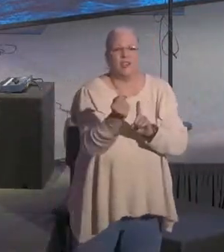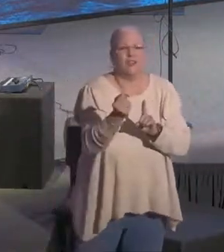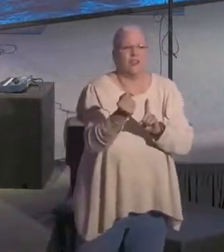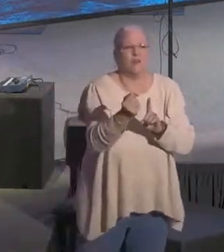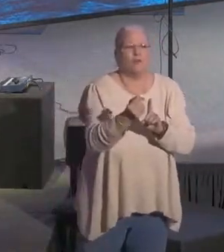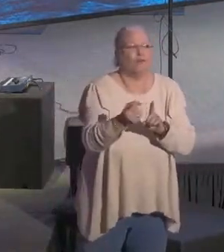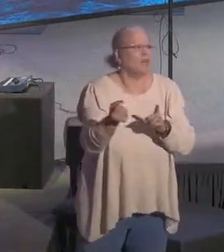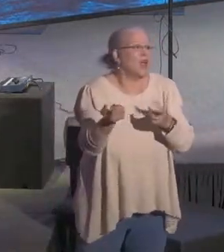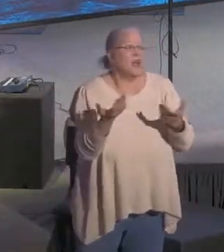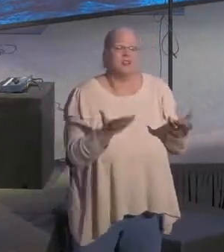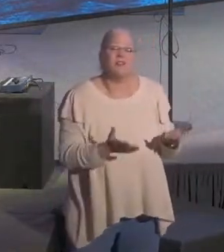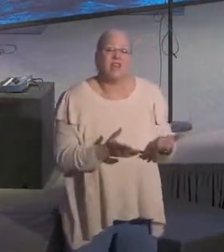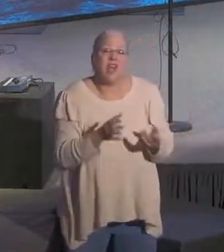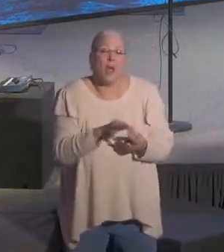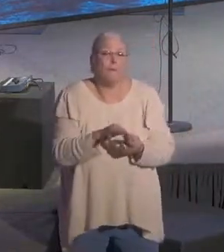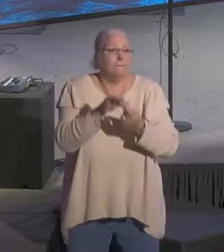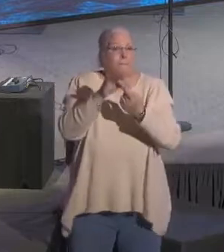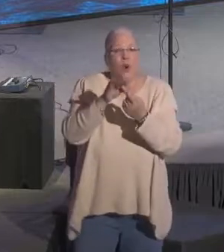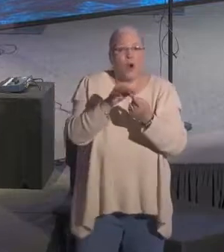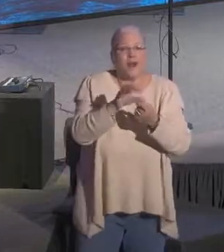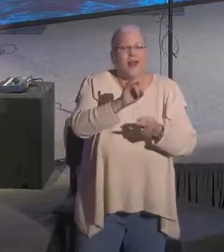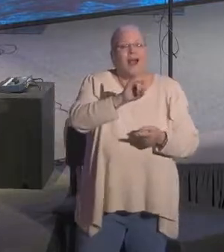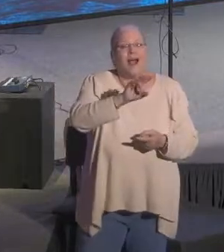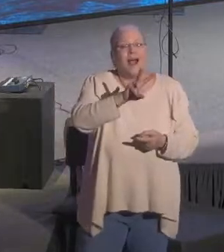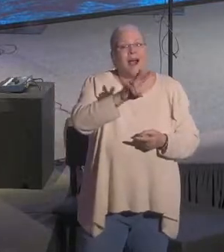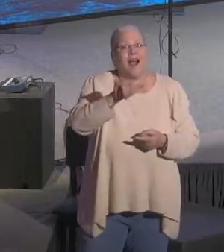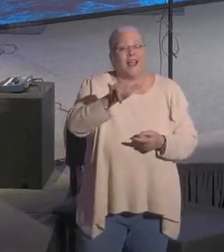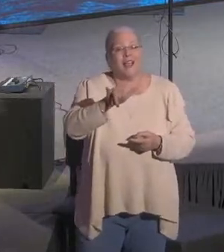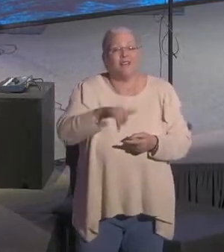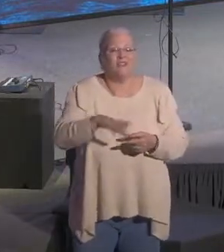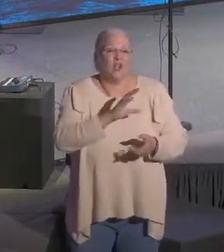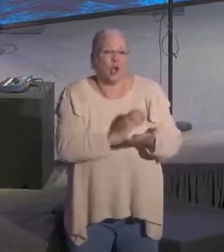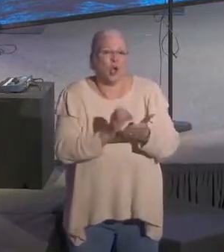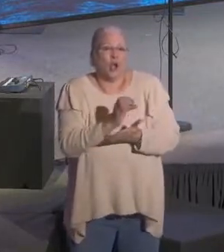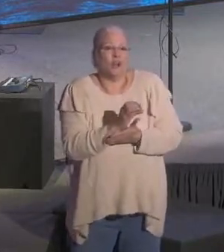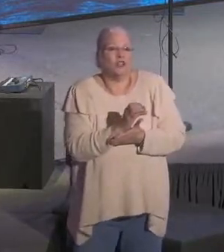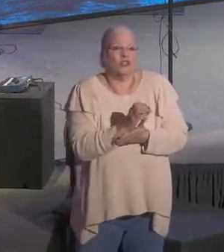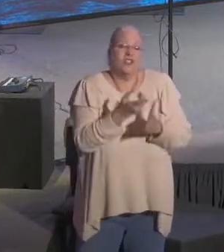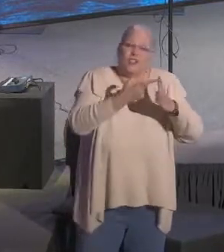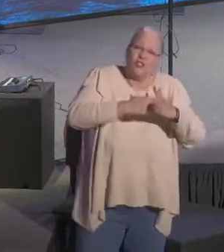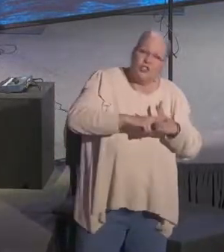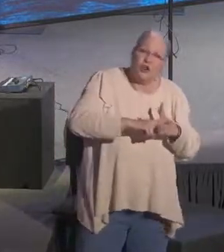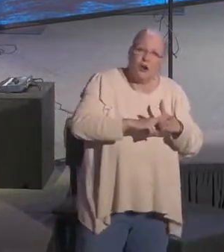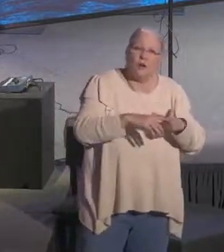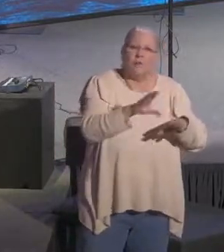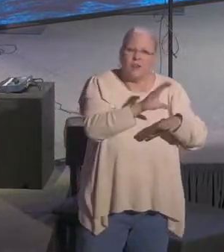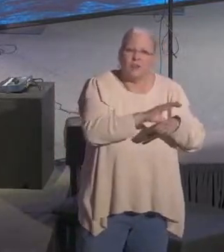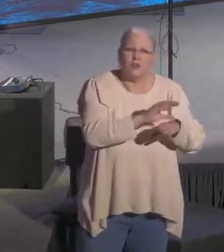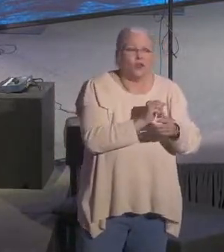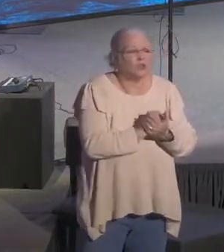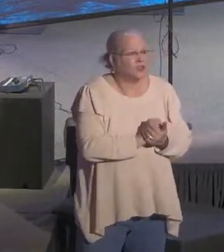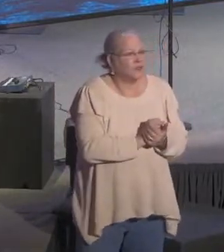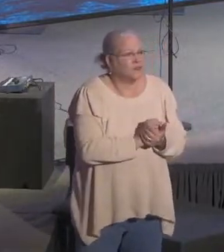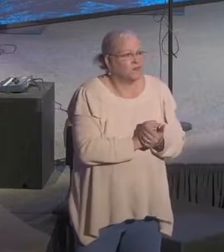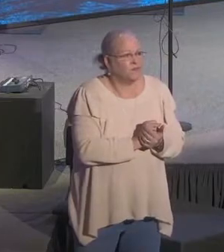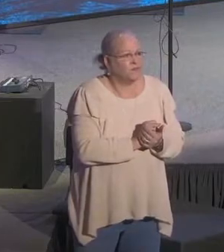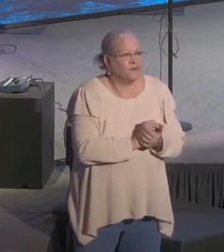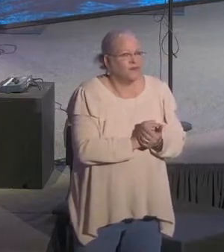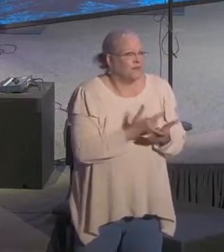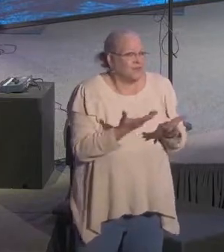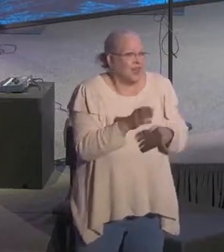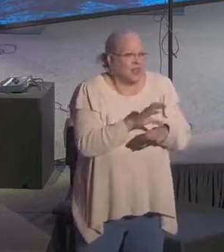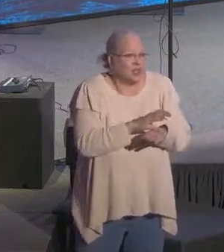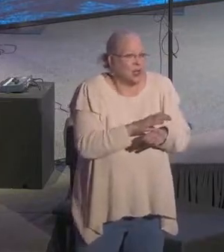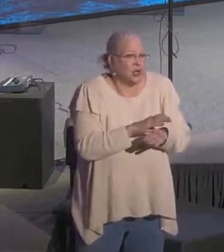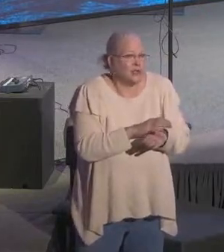Ivy League colleges, the elite academic schools in the world, originally were started by the church. I mean, the